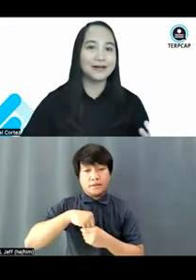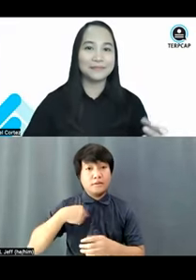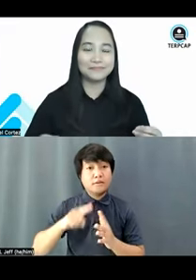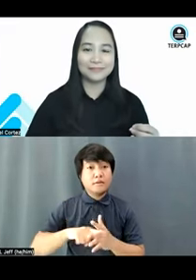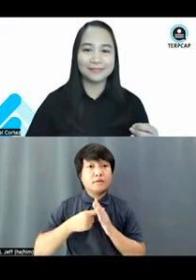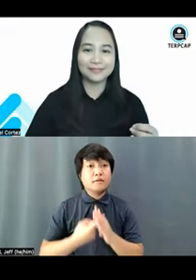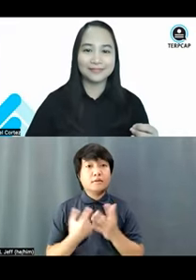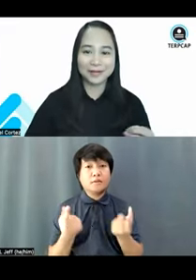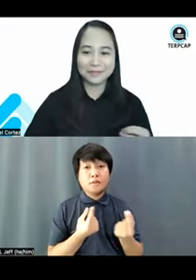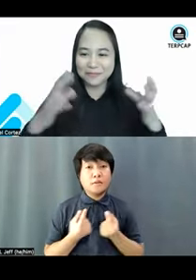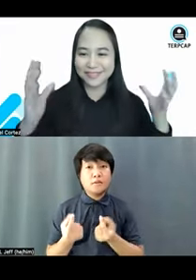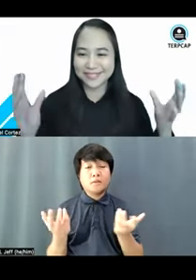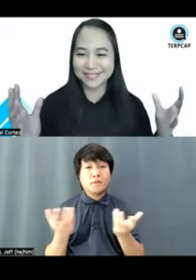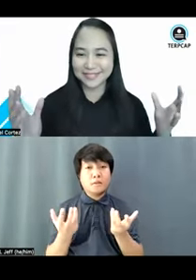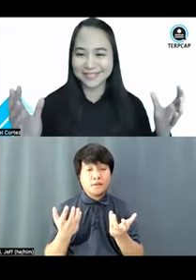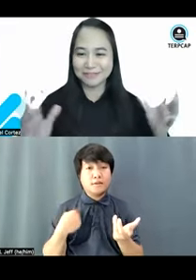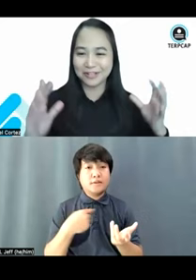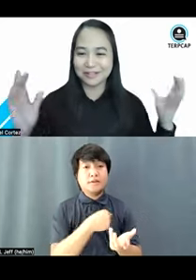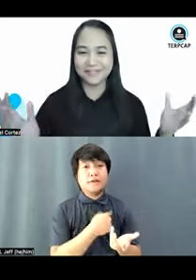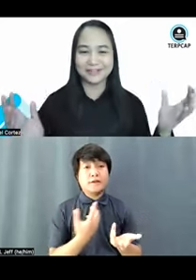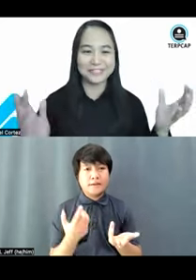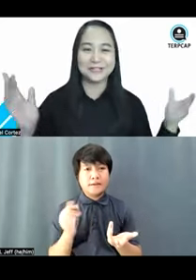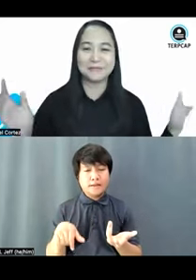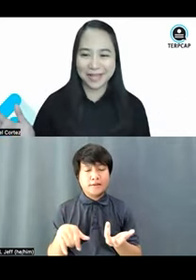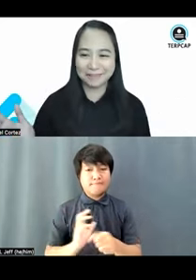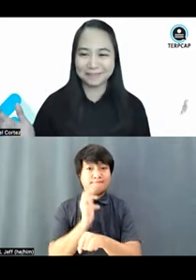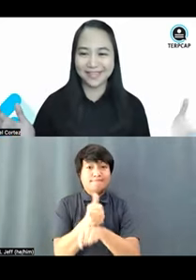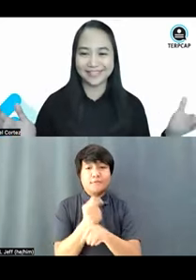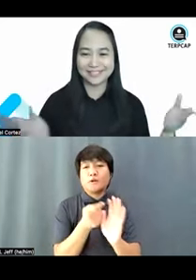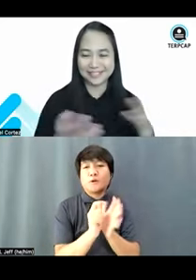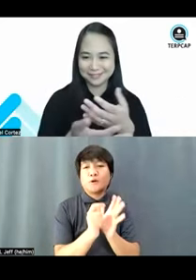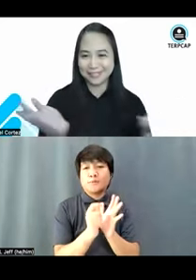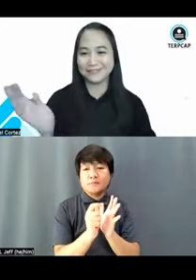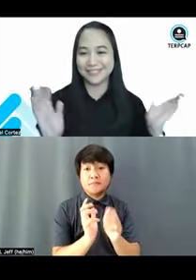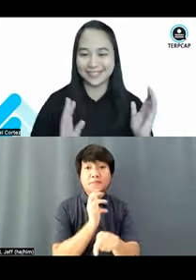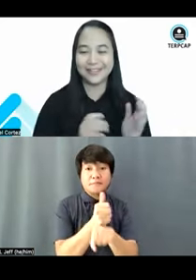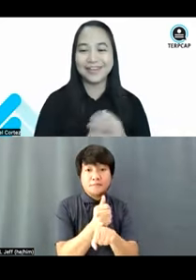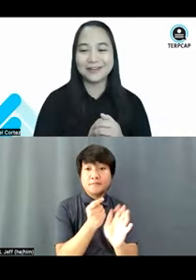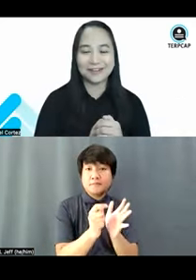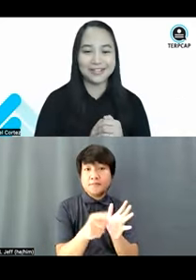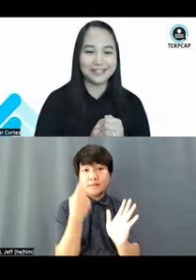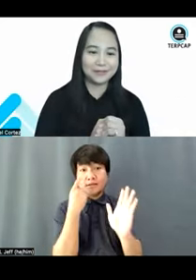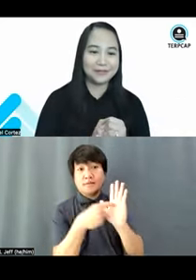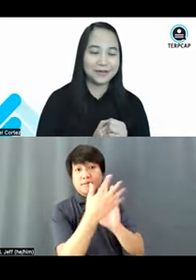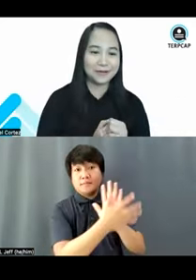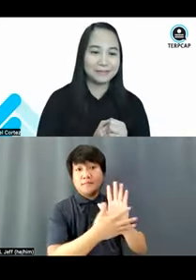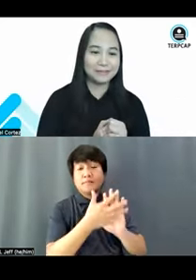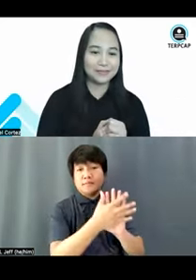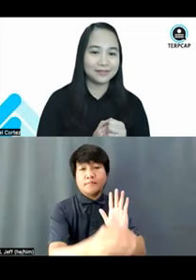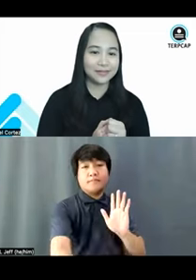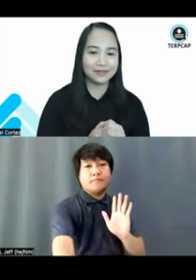come up with this small company called Turf Gap. And that's what you see right now.